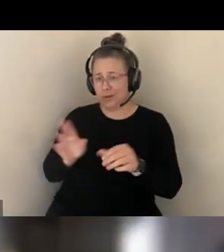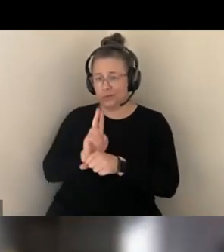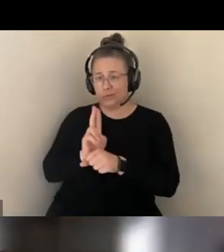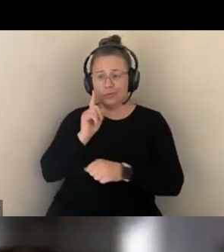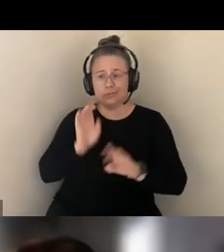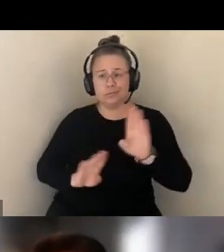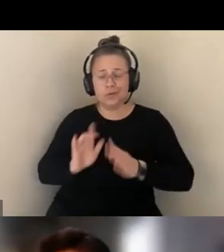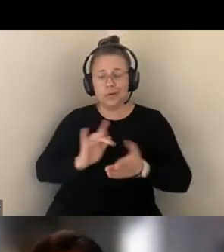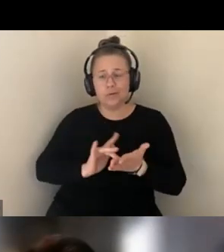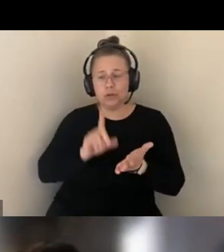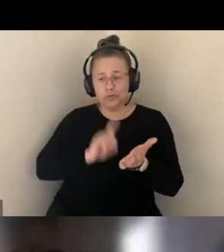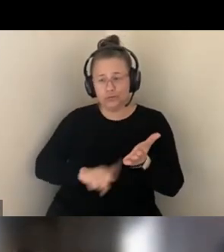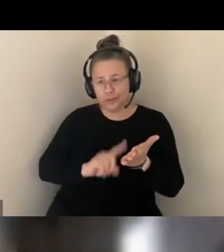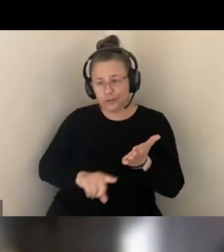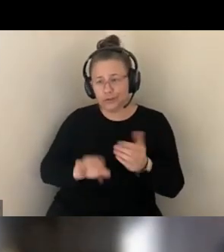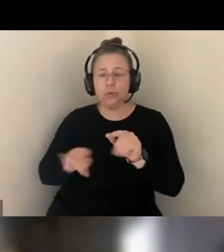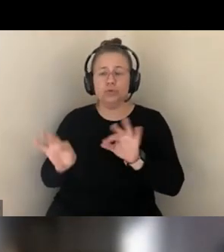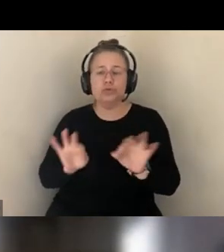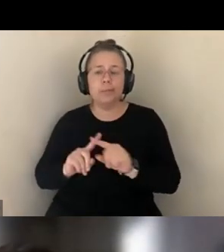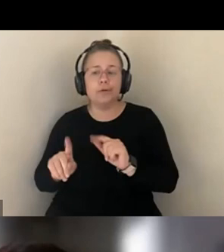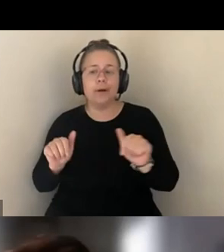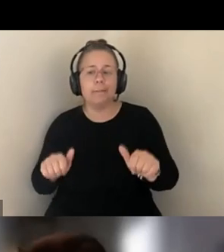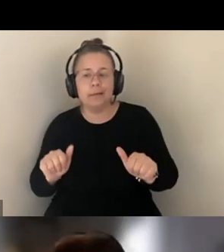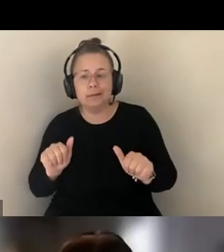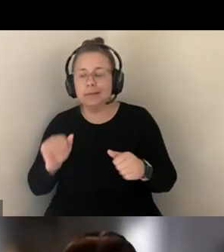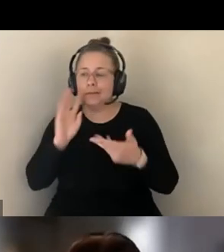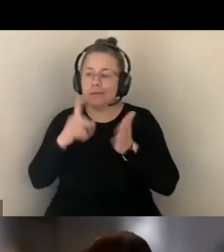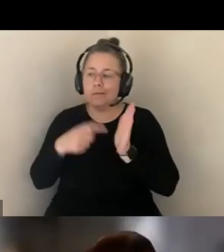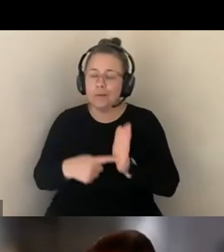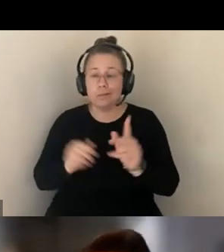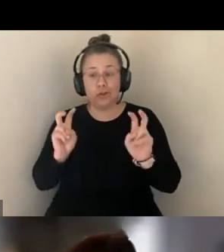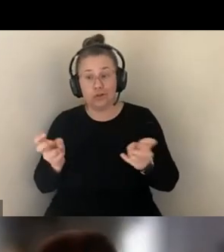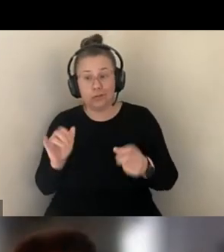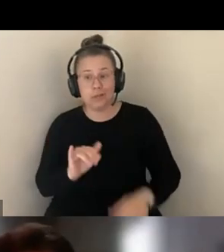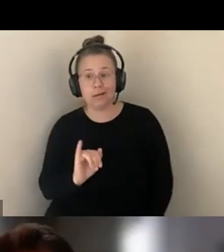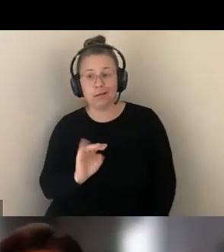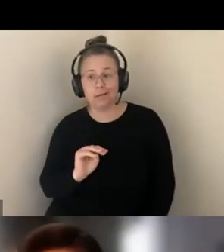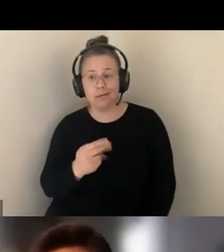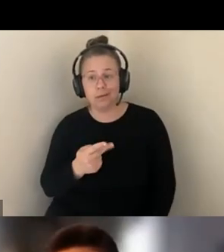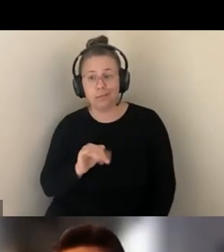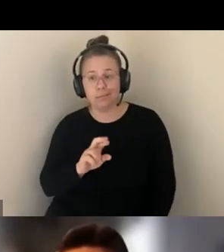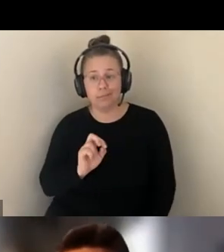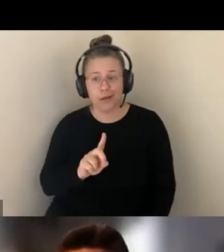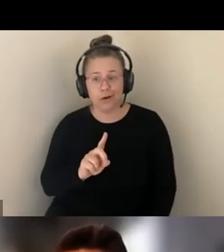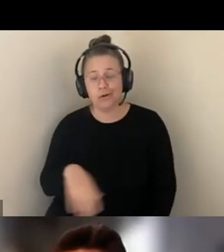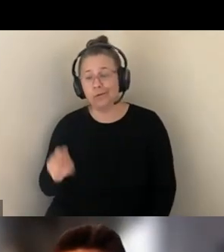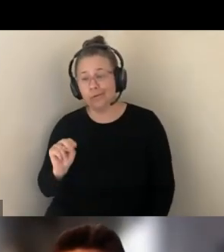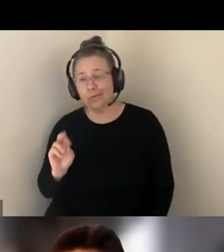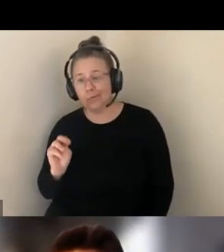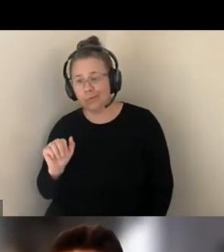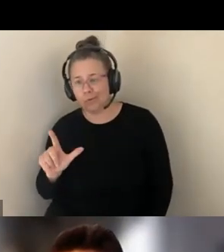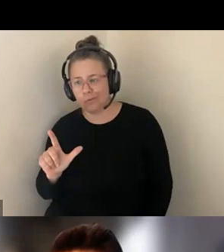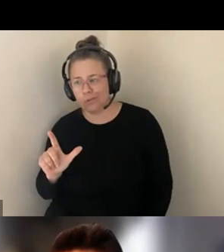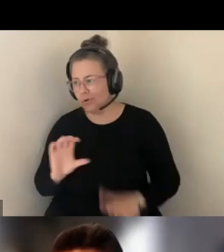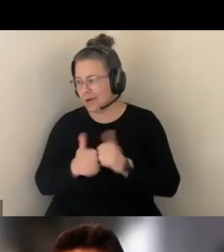ABILITIES, ESPECIALLY TERMS LIKE IMPAIRED AND NORMAL? HOW CAN BASIC RESEARCH BE MORE INCLUSIVE AND HOW DIFFERENT MODELS